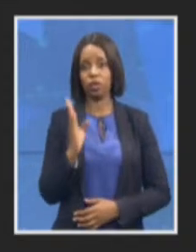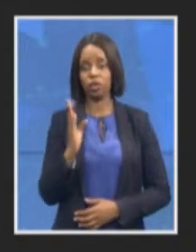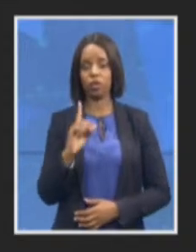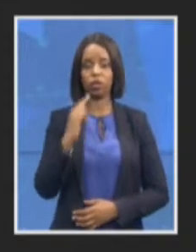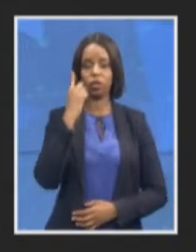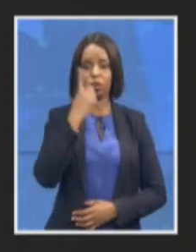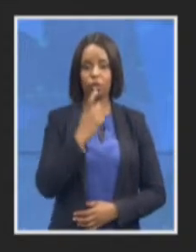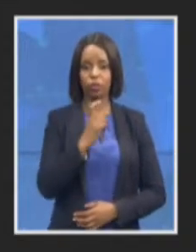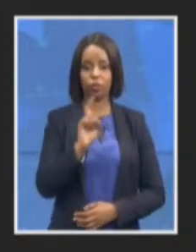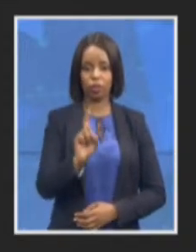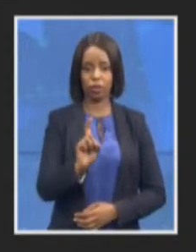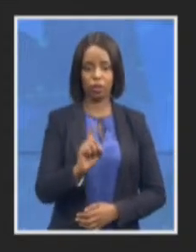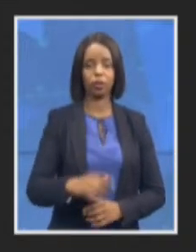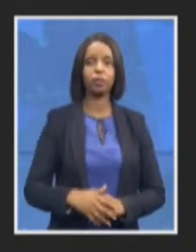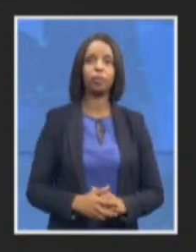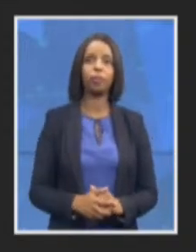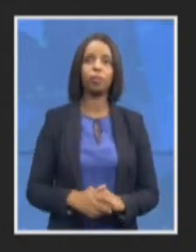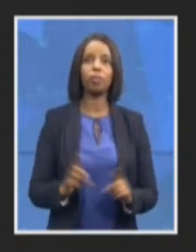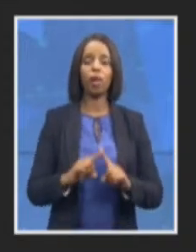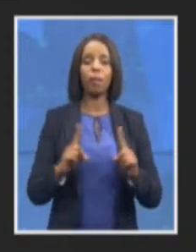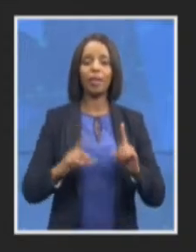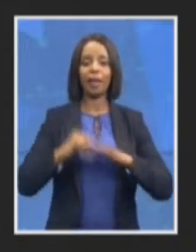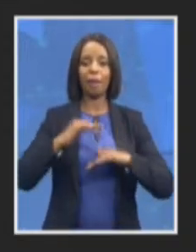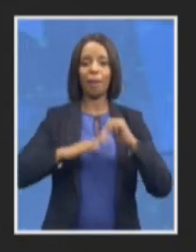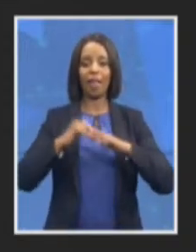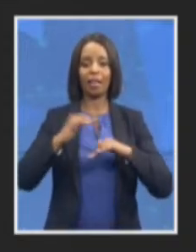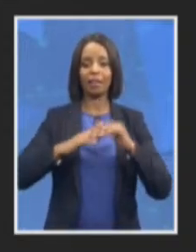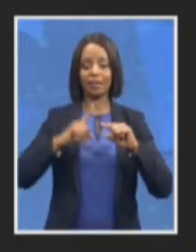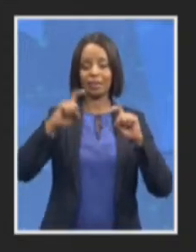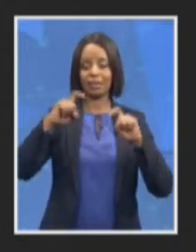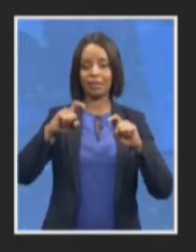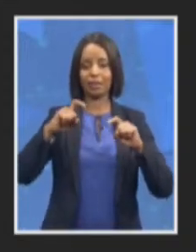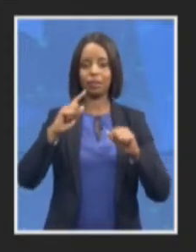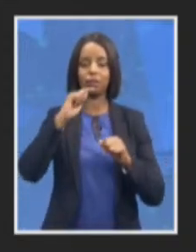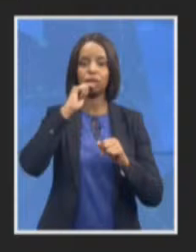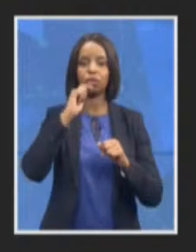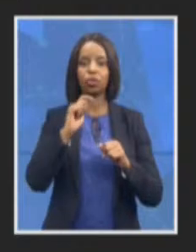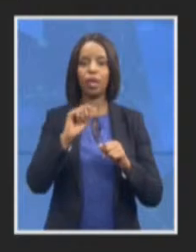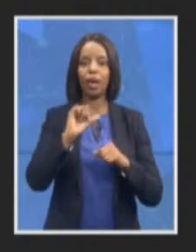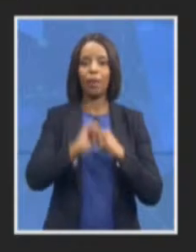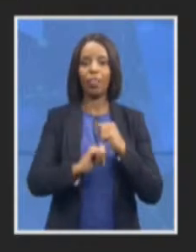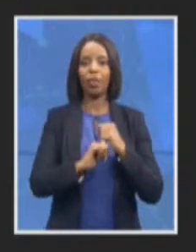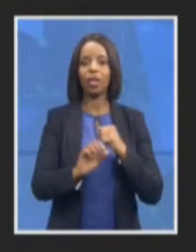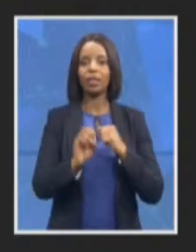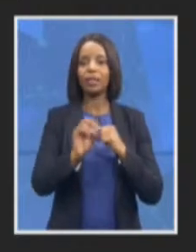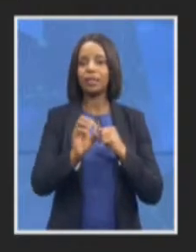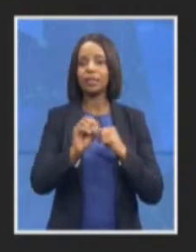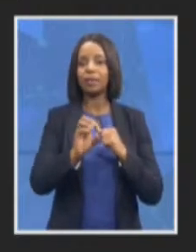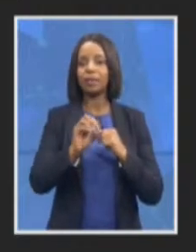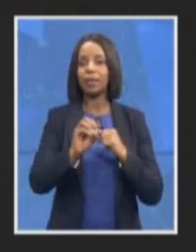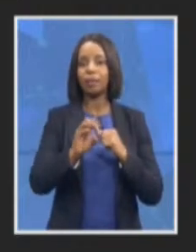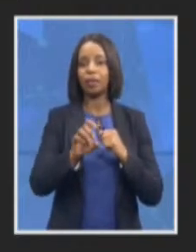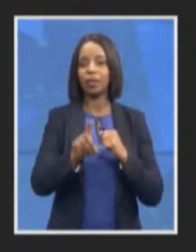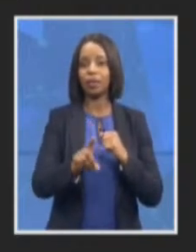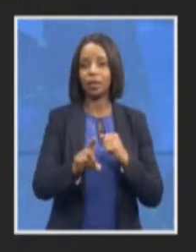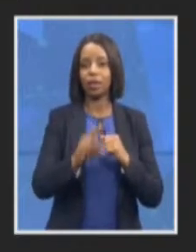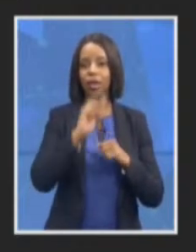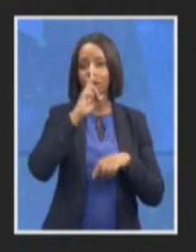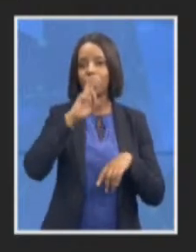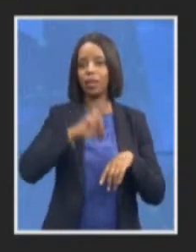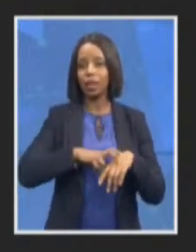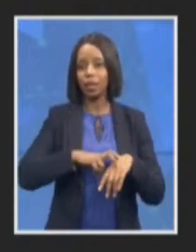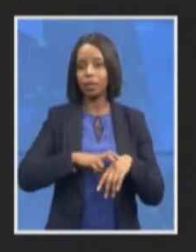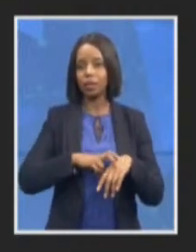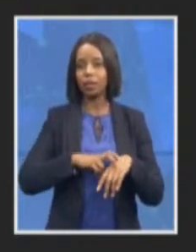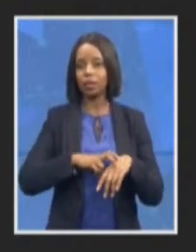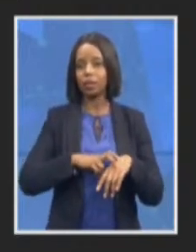in September it is a state-of-the-art building which has all the facilities needed for the kind of unit that the ID is and